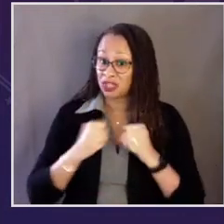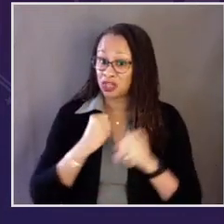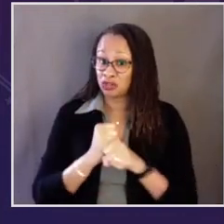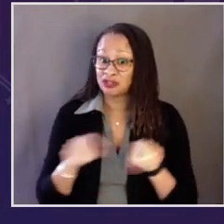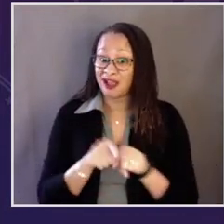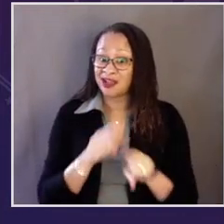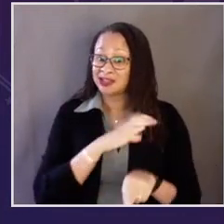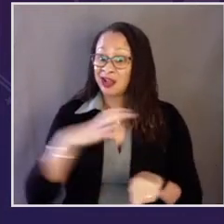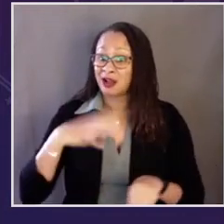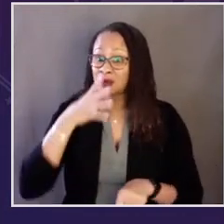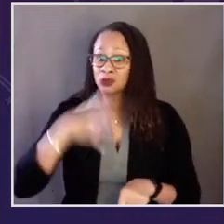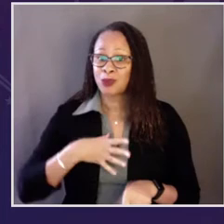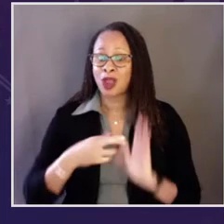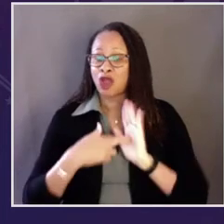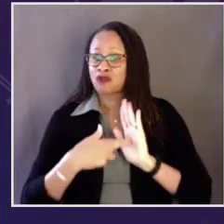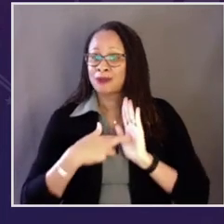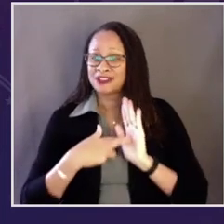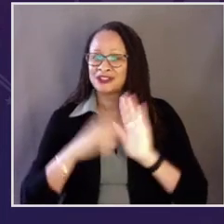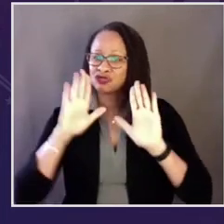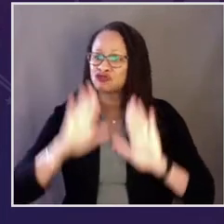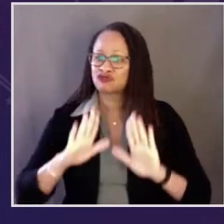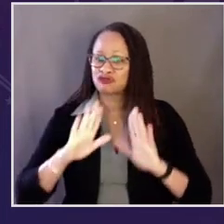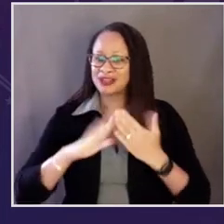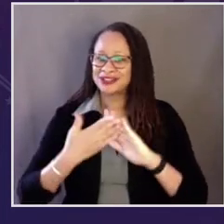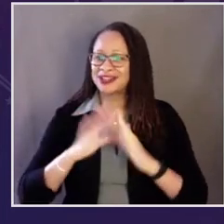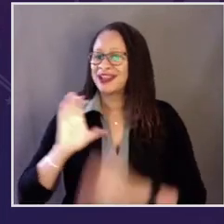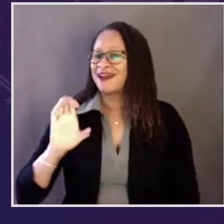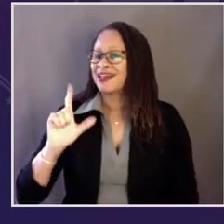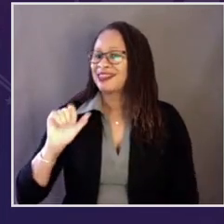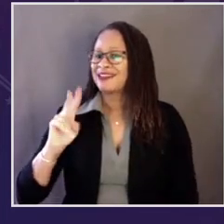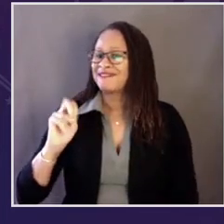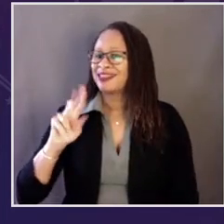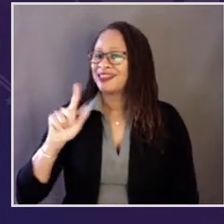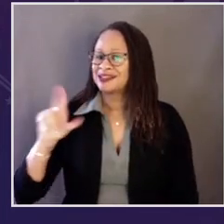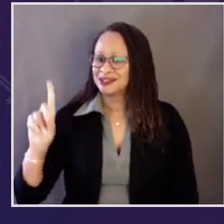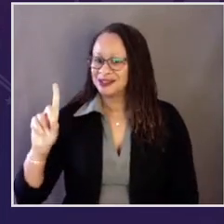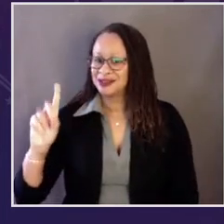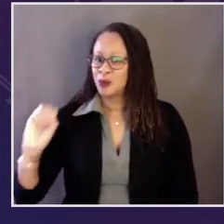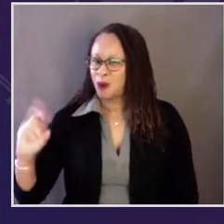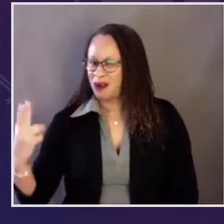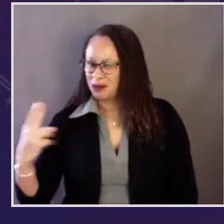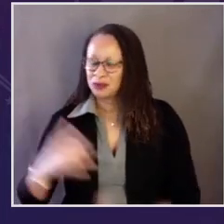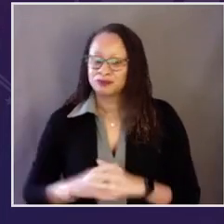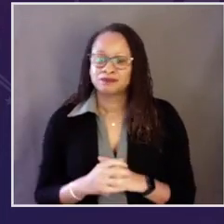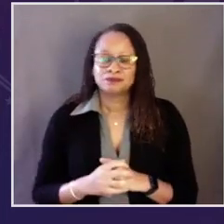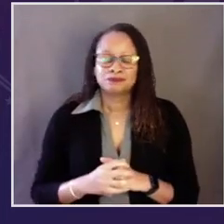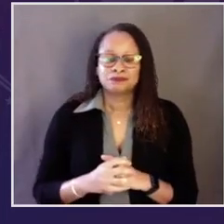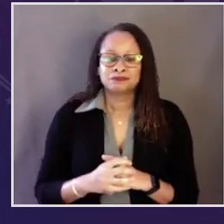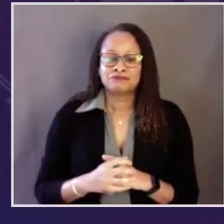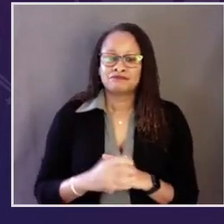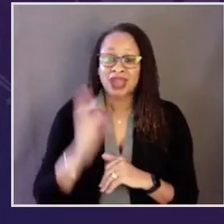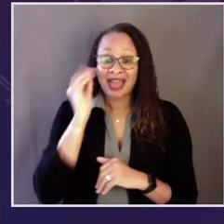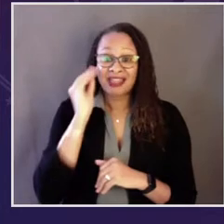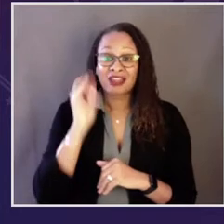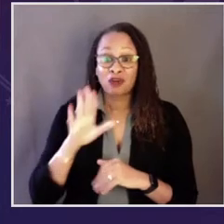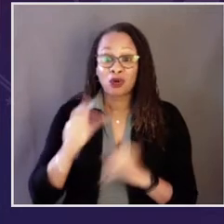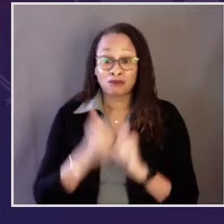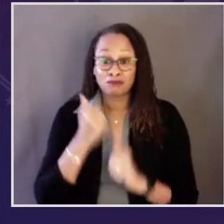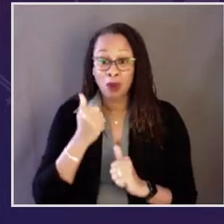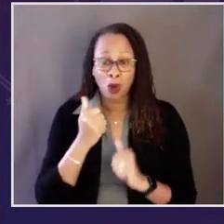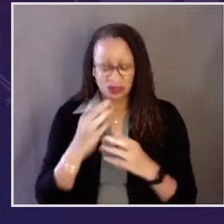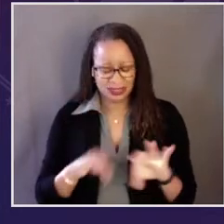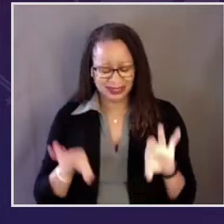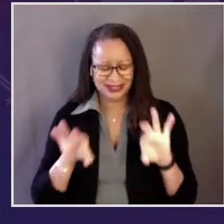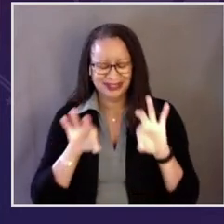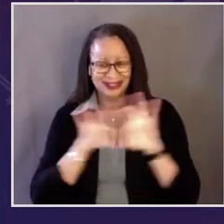local level. For 12 years in Congress, she's represented the great city of Cleveland. You